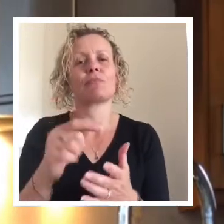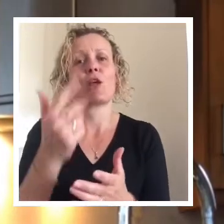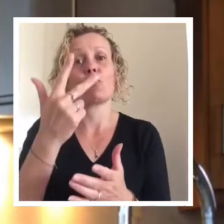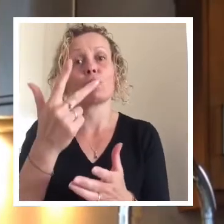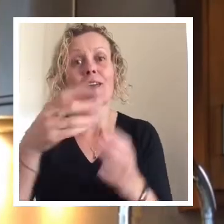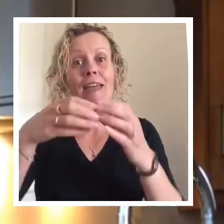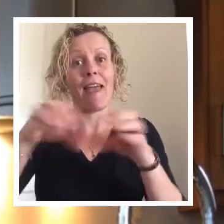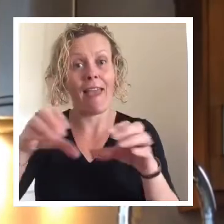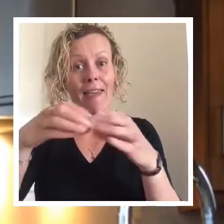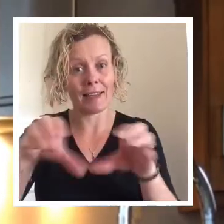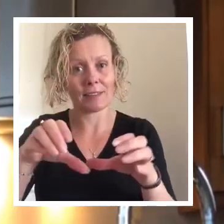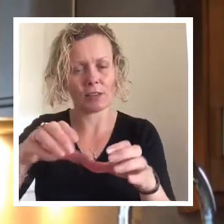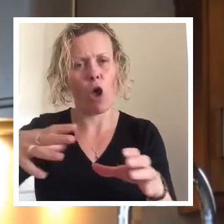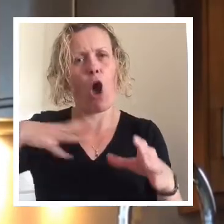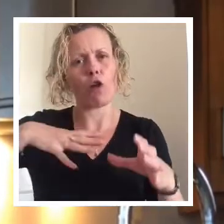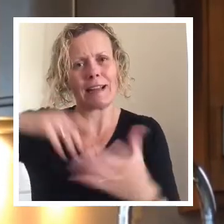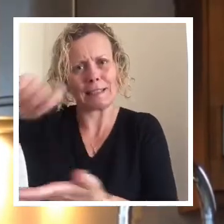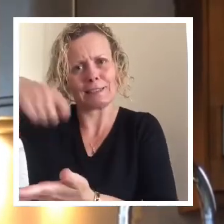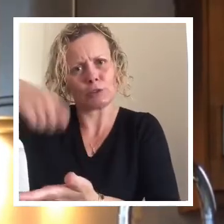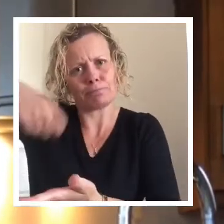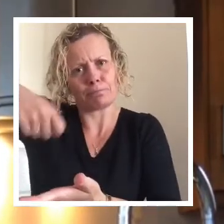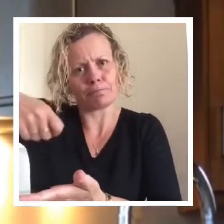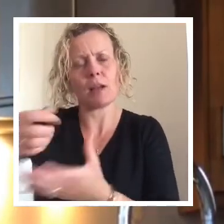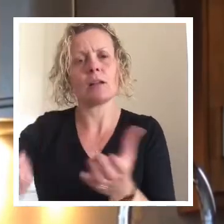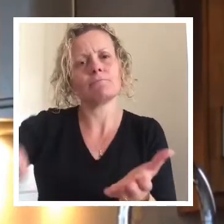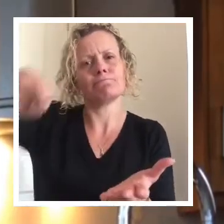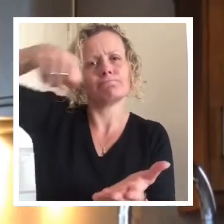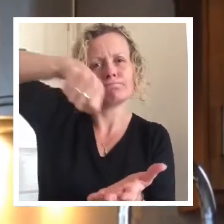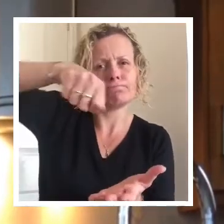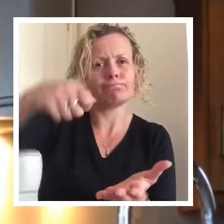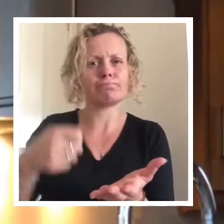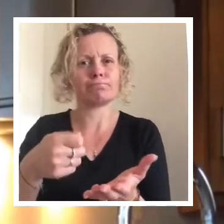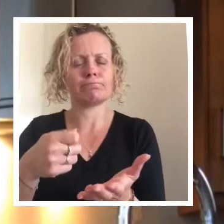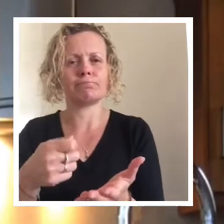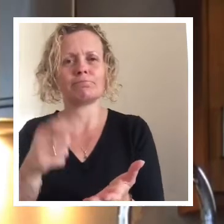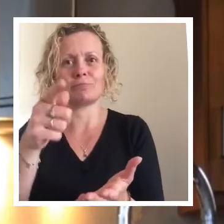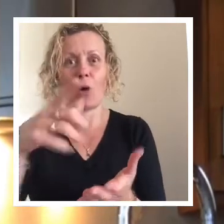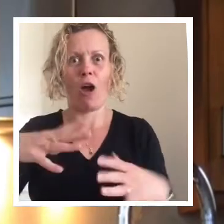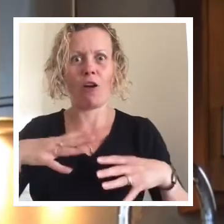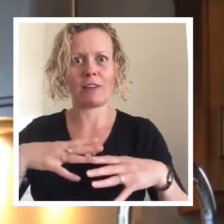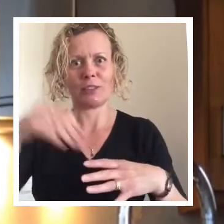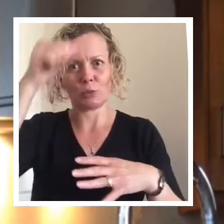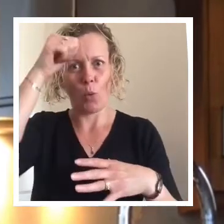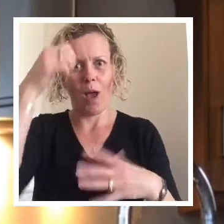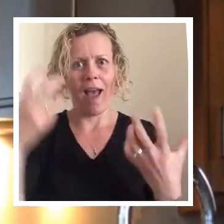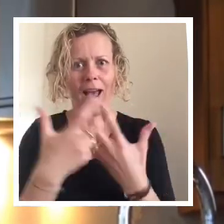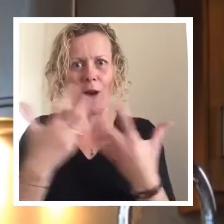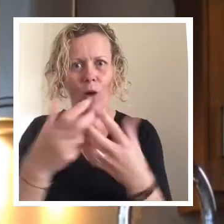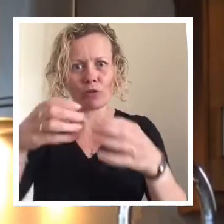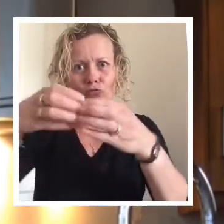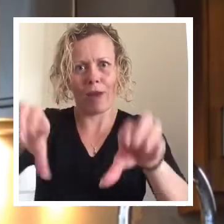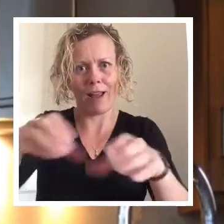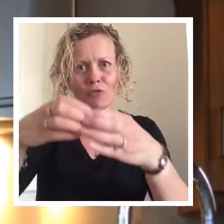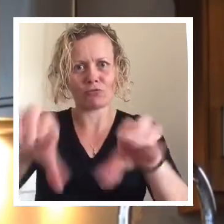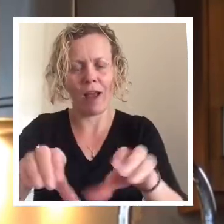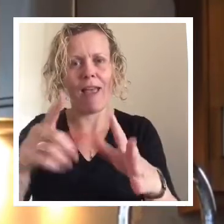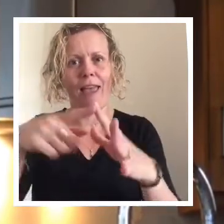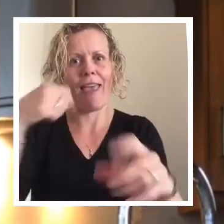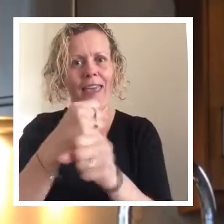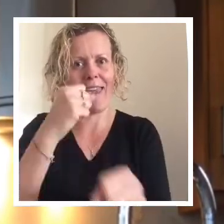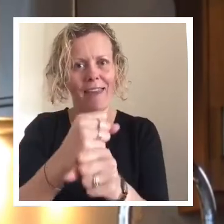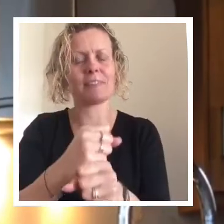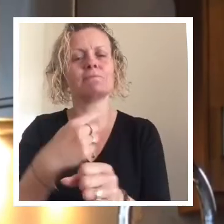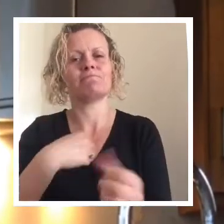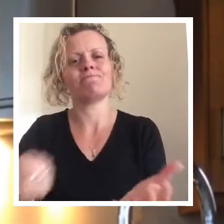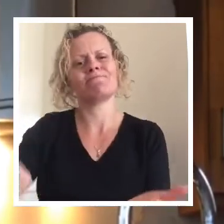got three eggs in here that I've beaten. I'm sure you'll all be cracking it, cracking your own eggs now. So we're going to tip that into there.